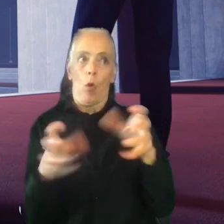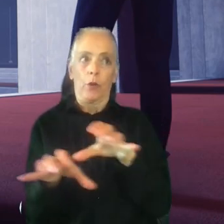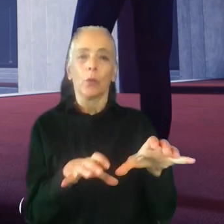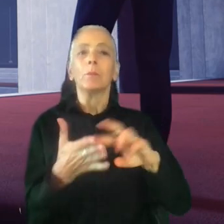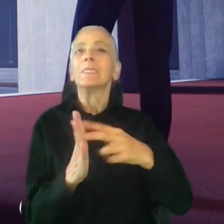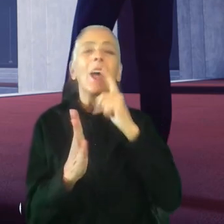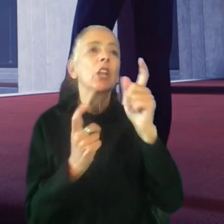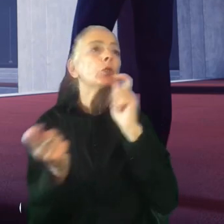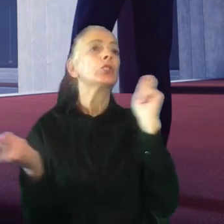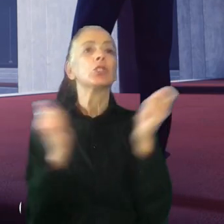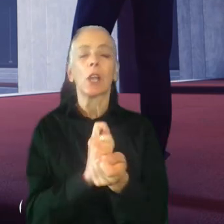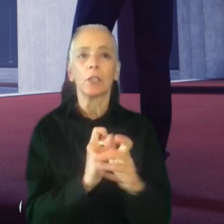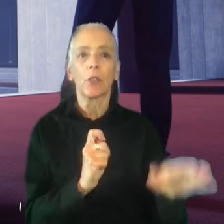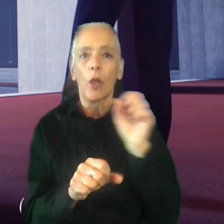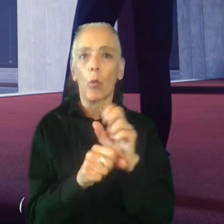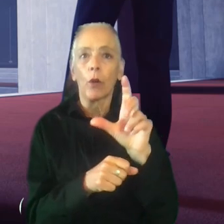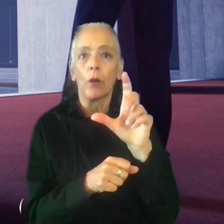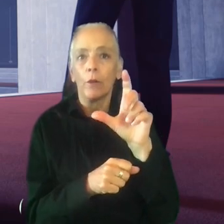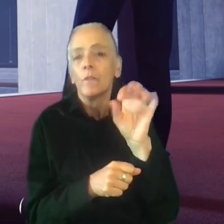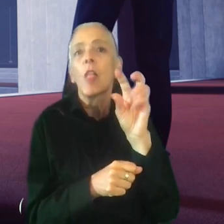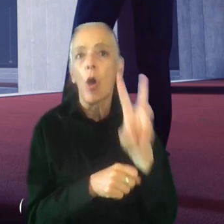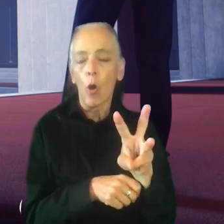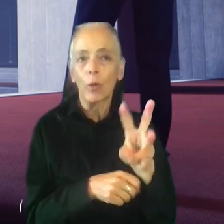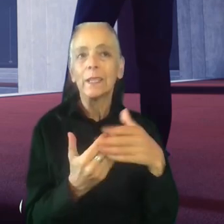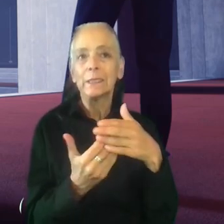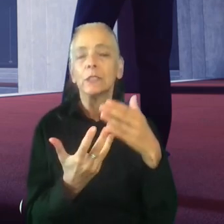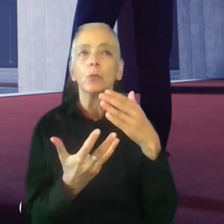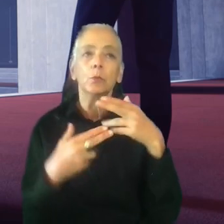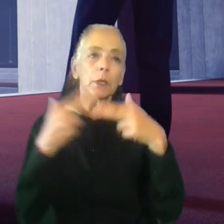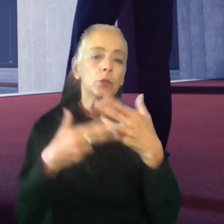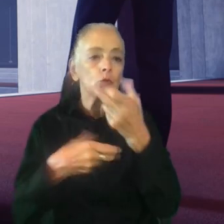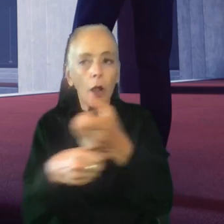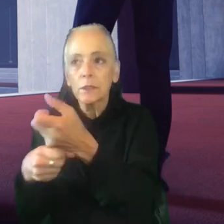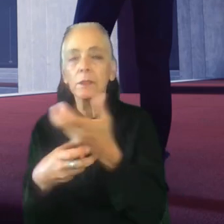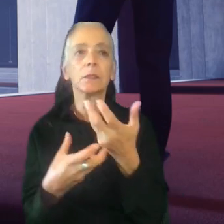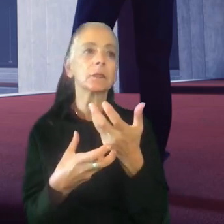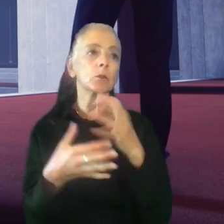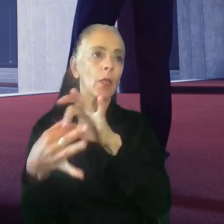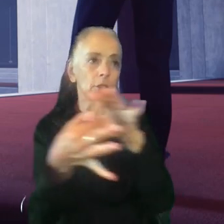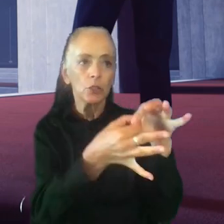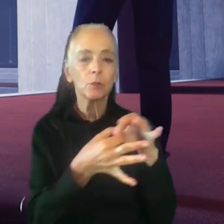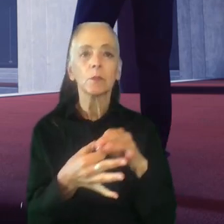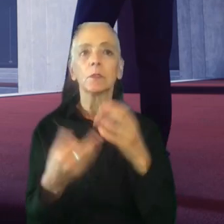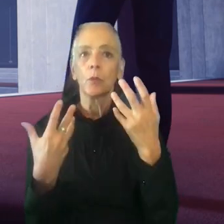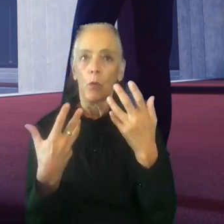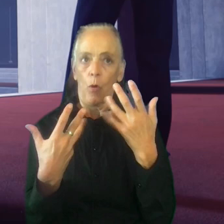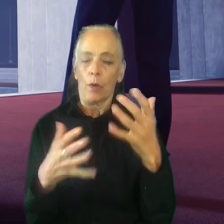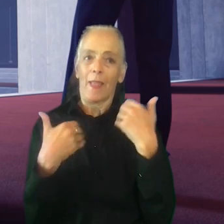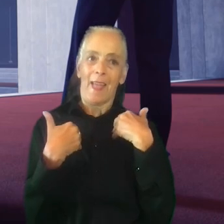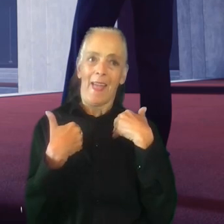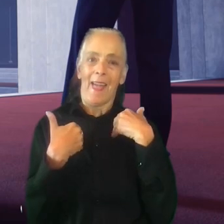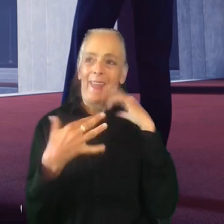change in their workflows and it made it easy to build trust and relationships. It also meant I already had an in